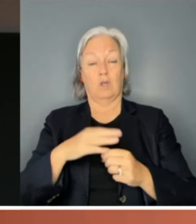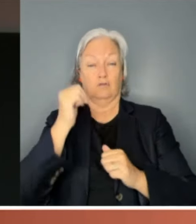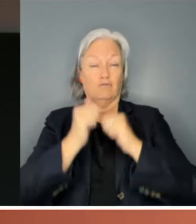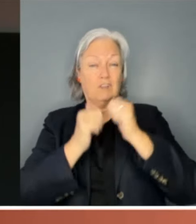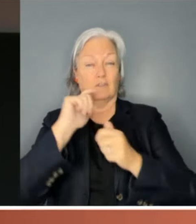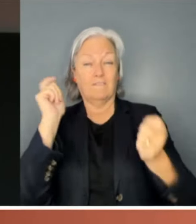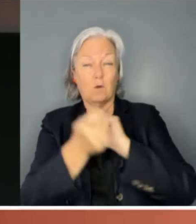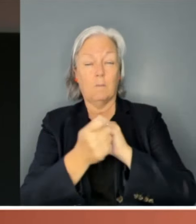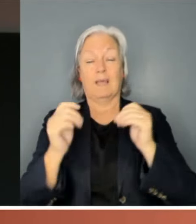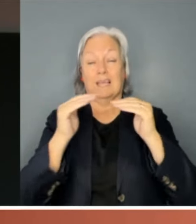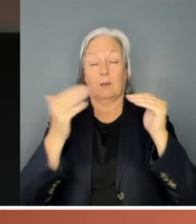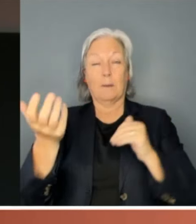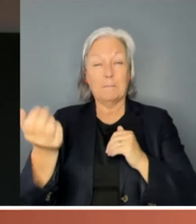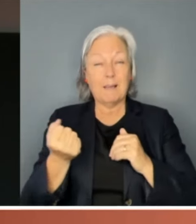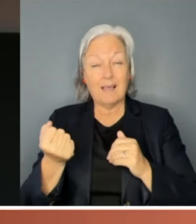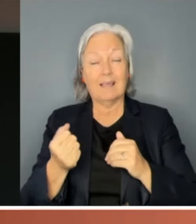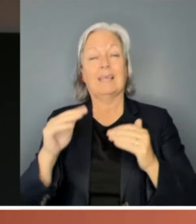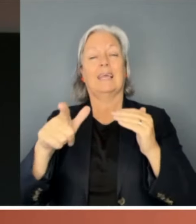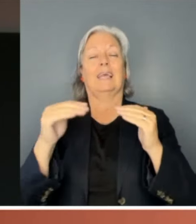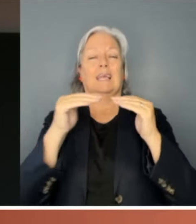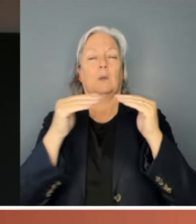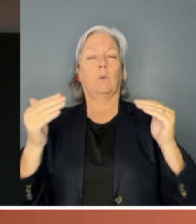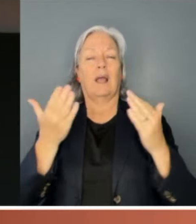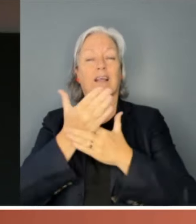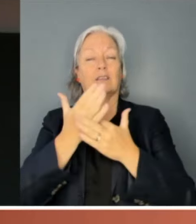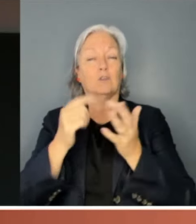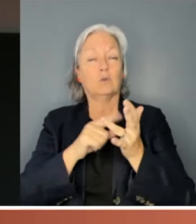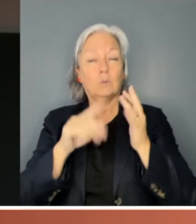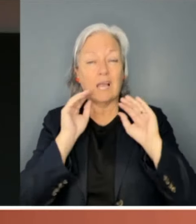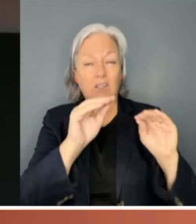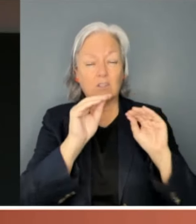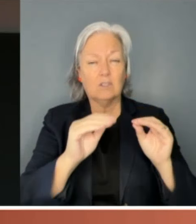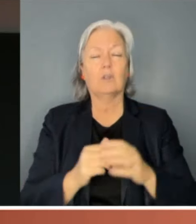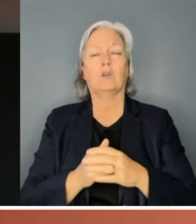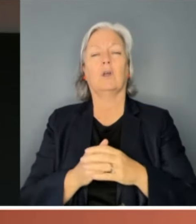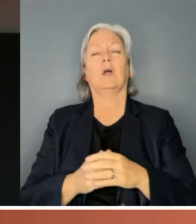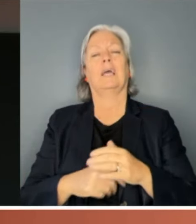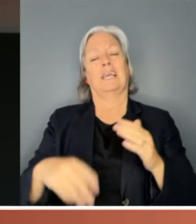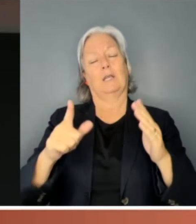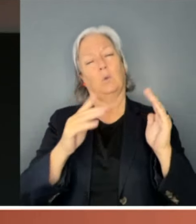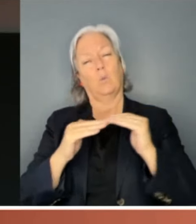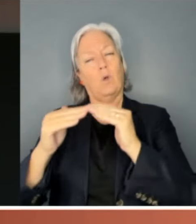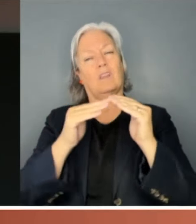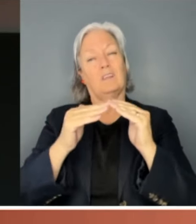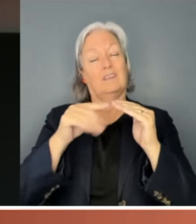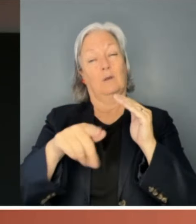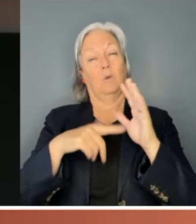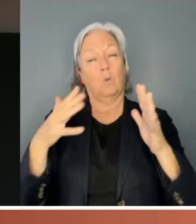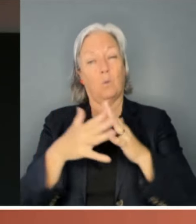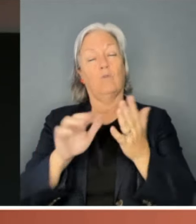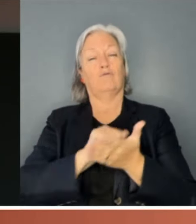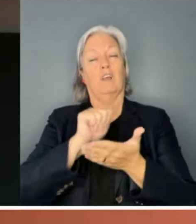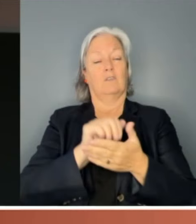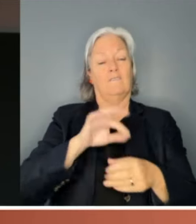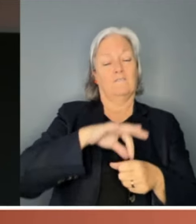pay, equal access to education, equality before the law, the rights to vote and stand for public office,